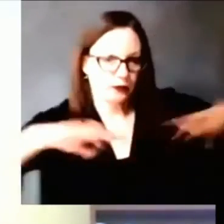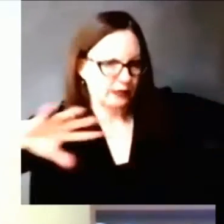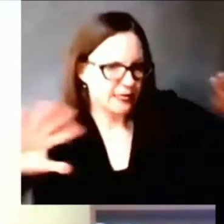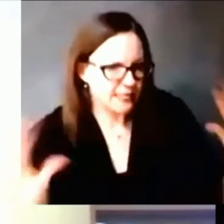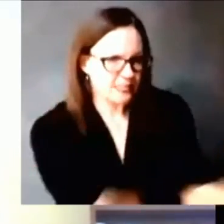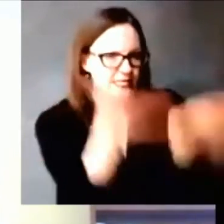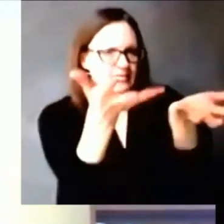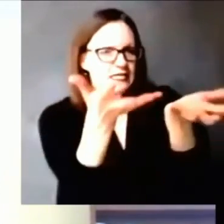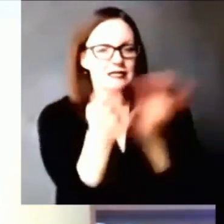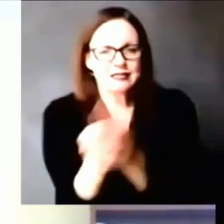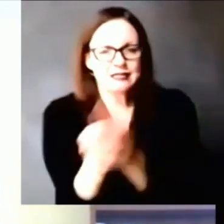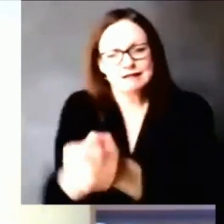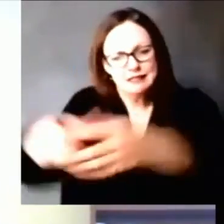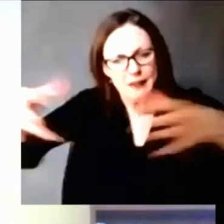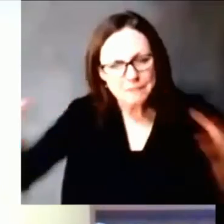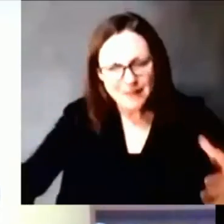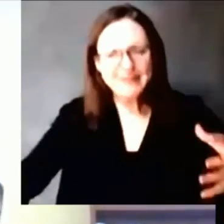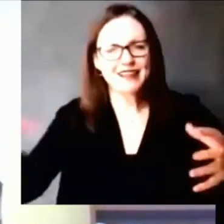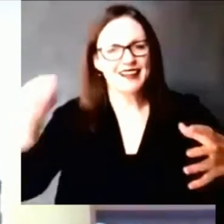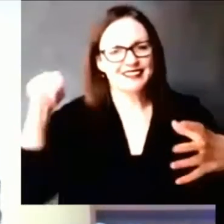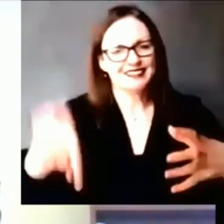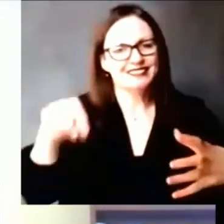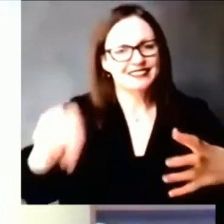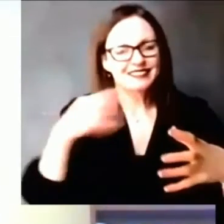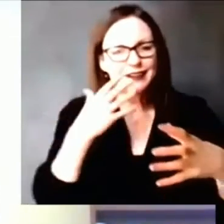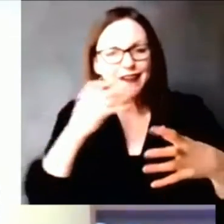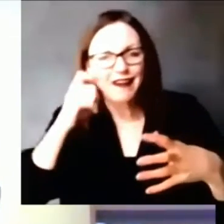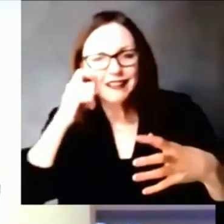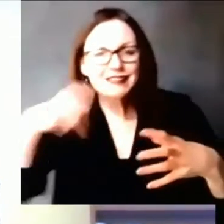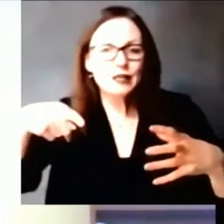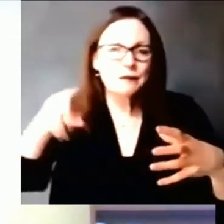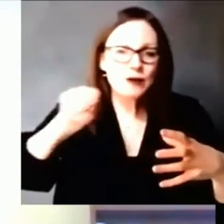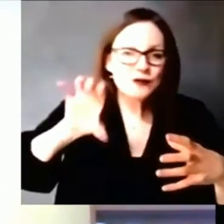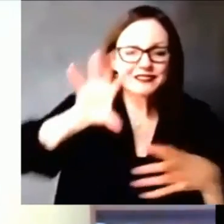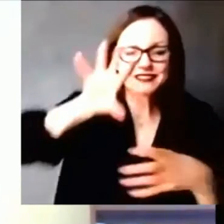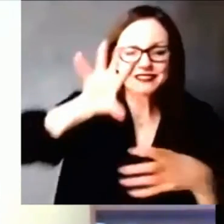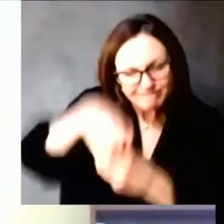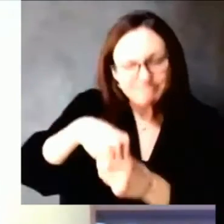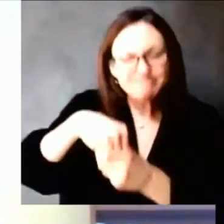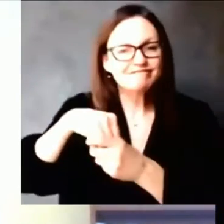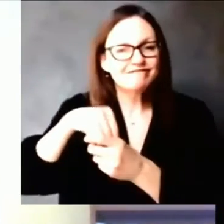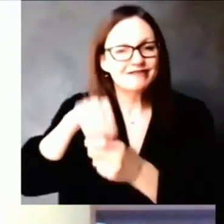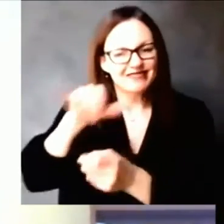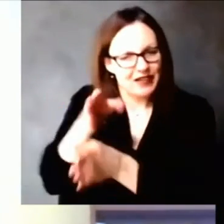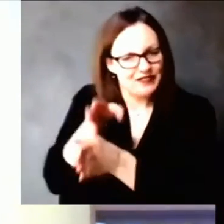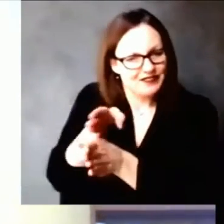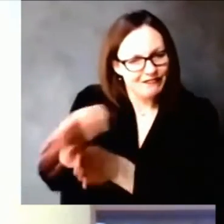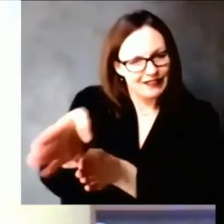like access to good education mentors um supportive environments